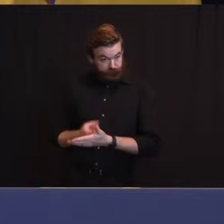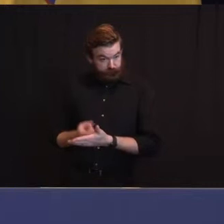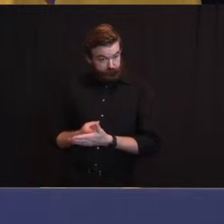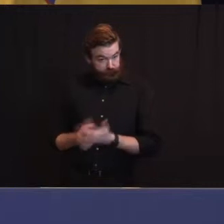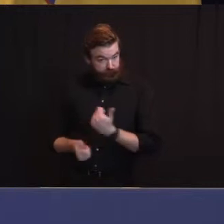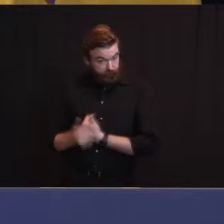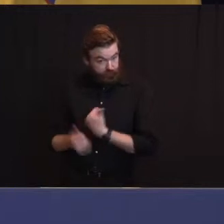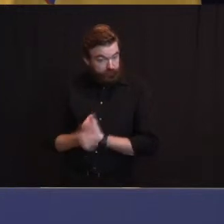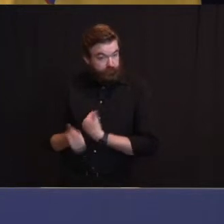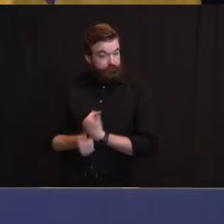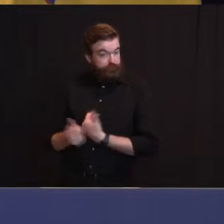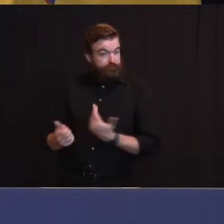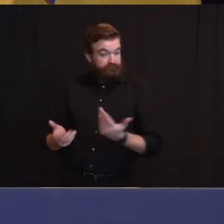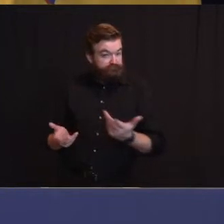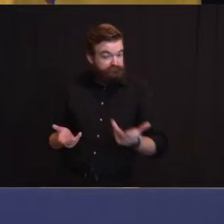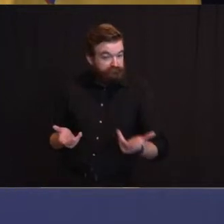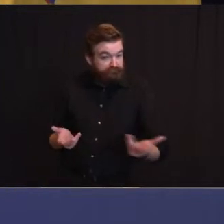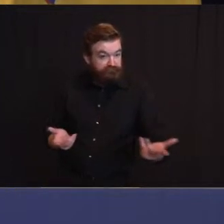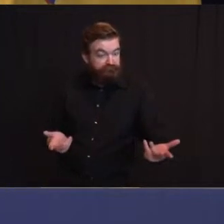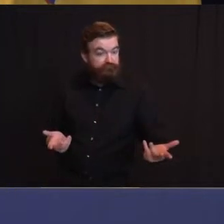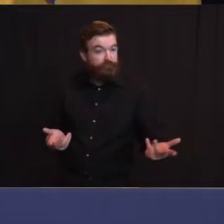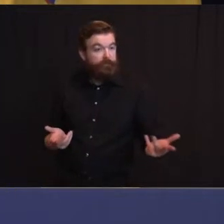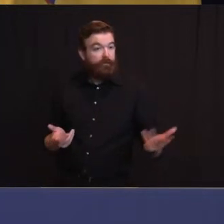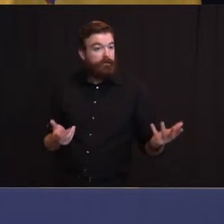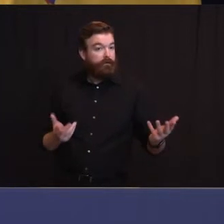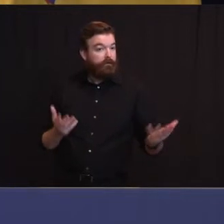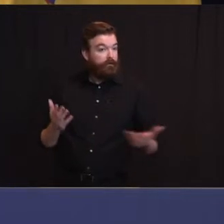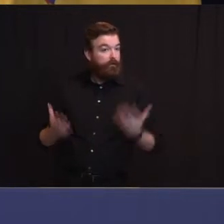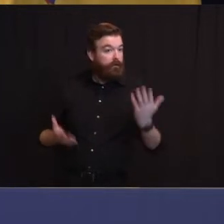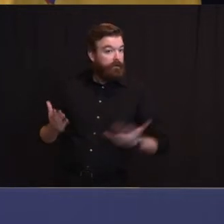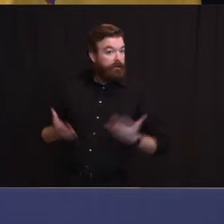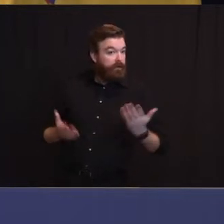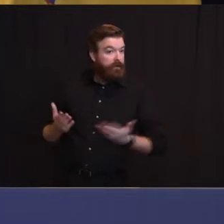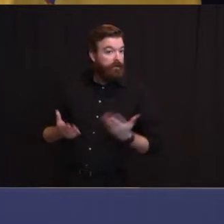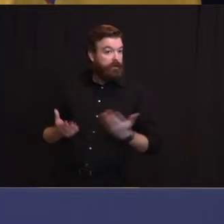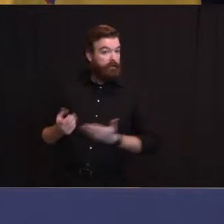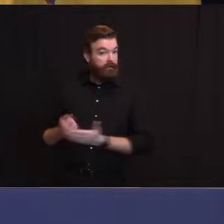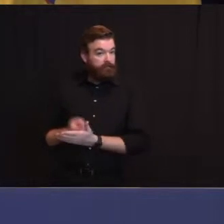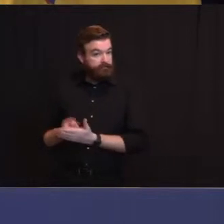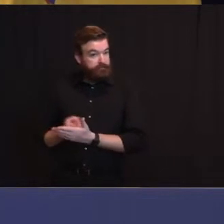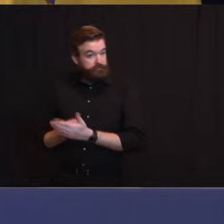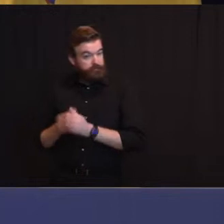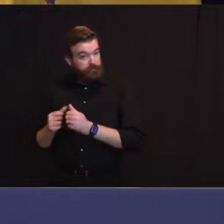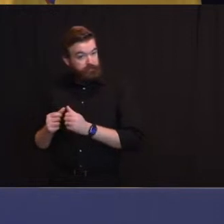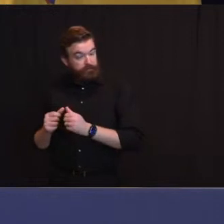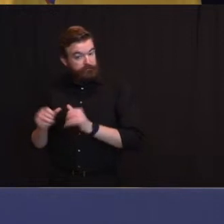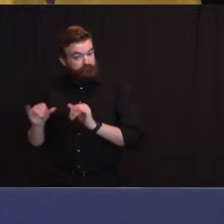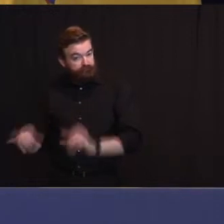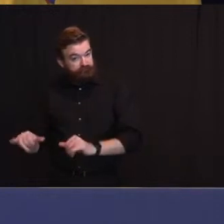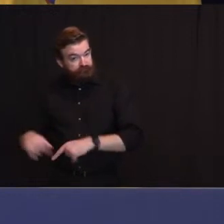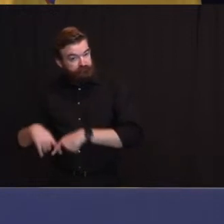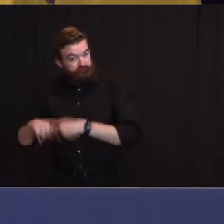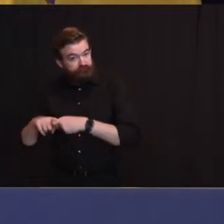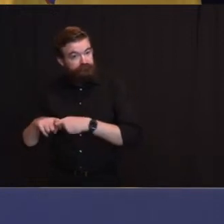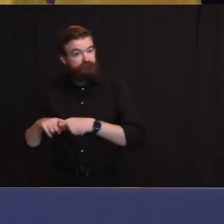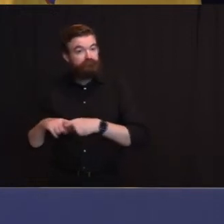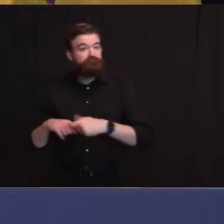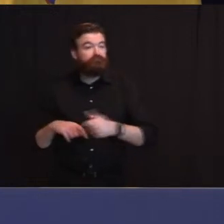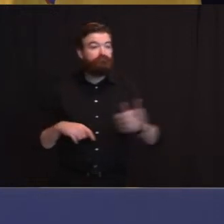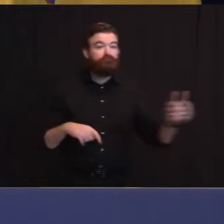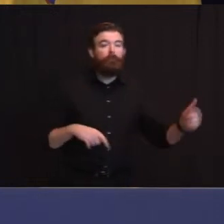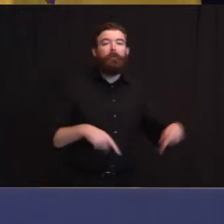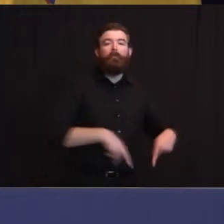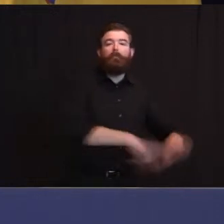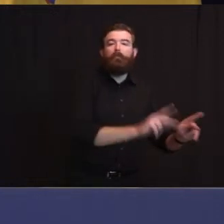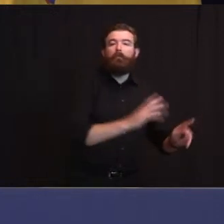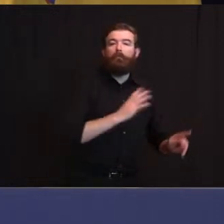to continue the pause on hockey but lift it for other activities? Because I know there was some question about whether, especially the hockey parents and some